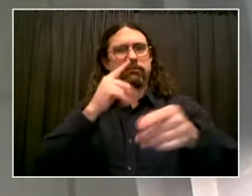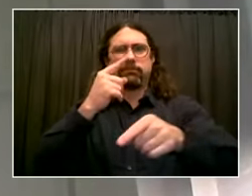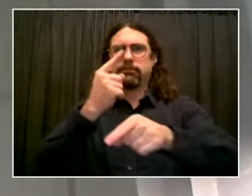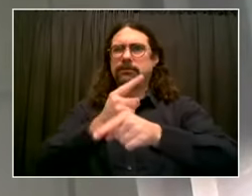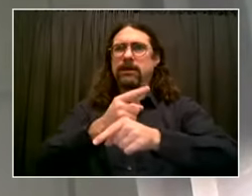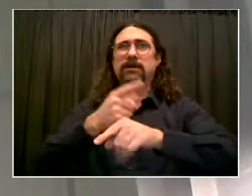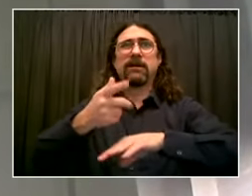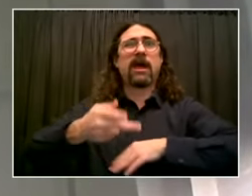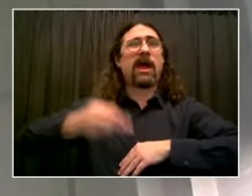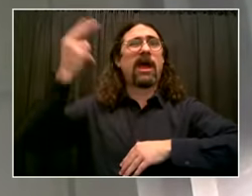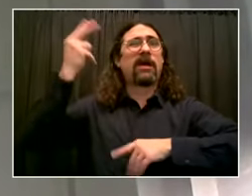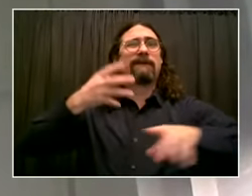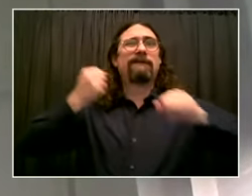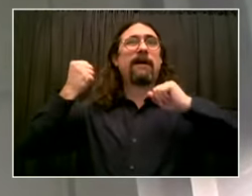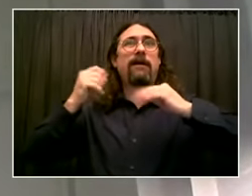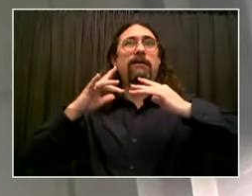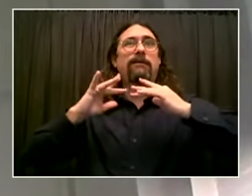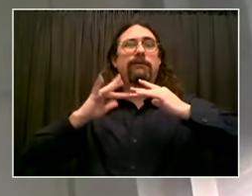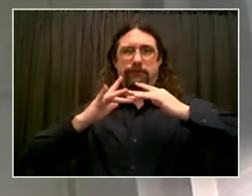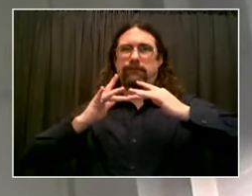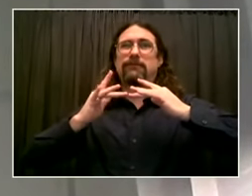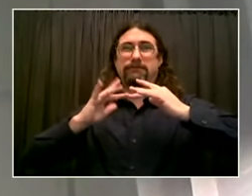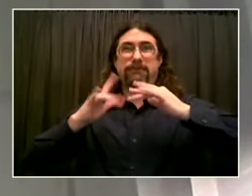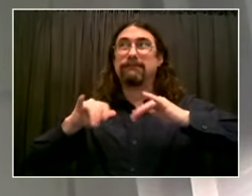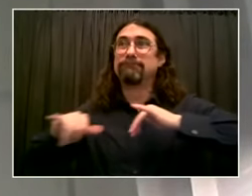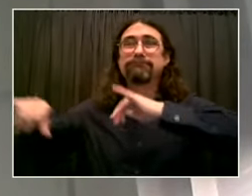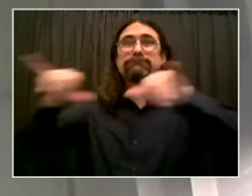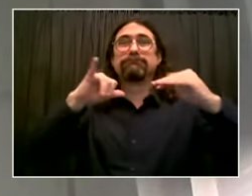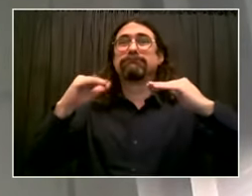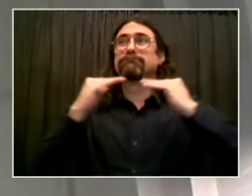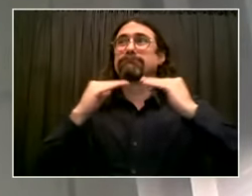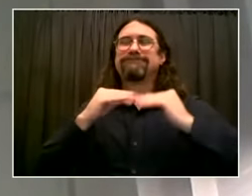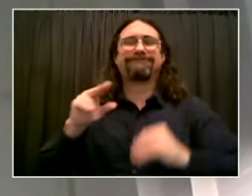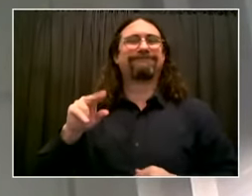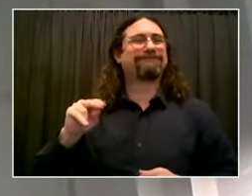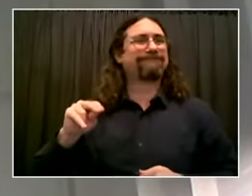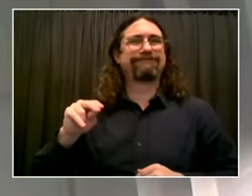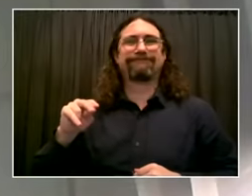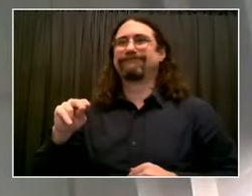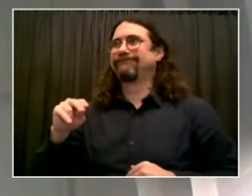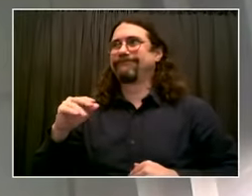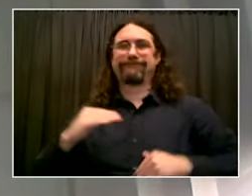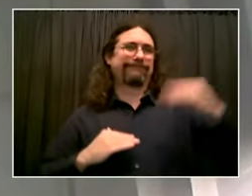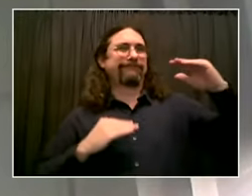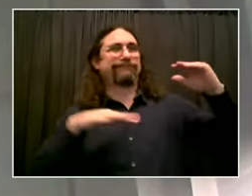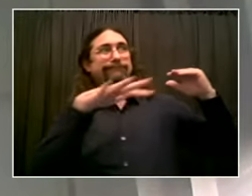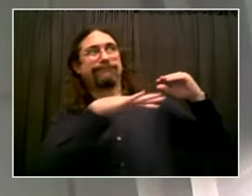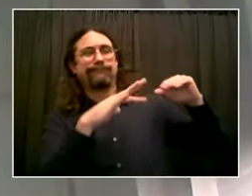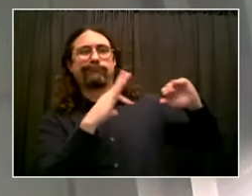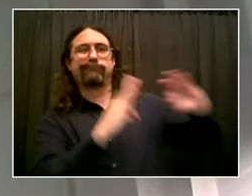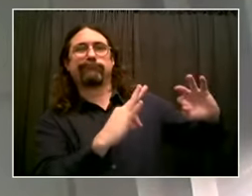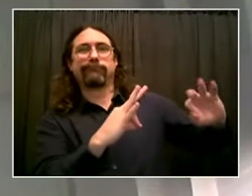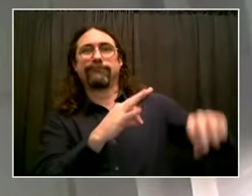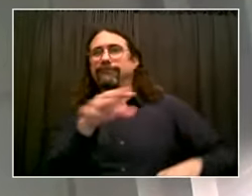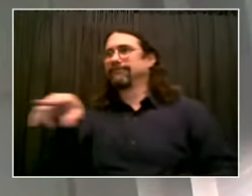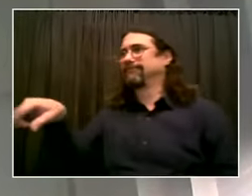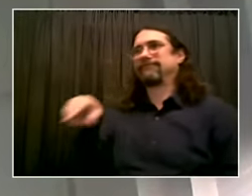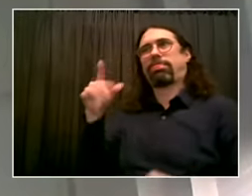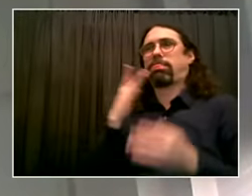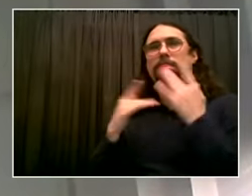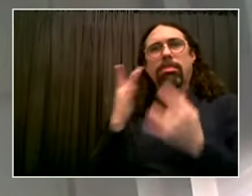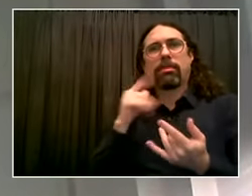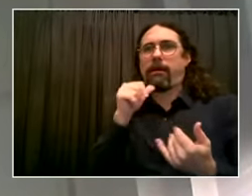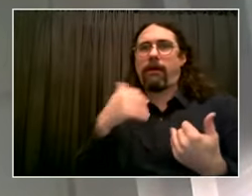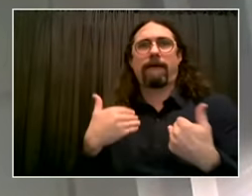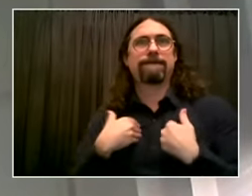firsthand that broadband access is a key issue in our communities and our urban communities in New York City. The COVID pandemic